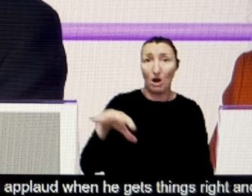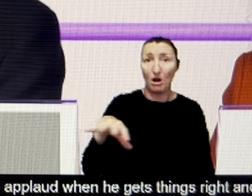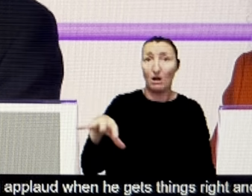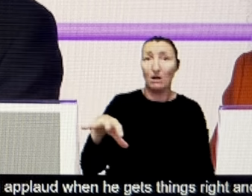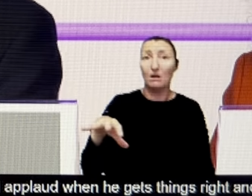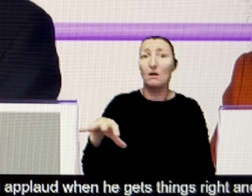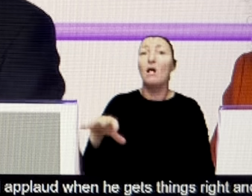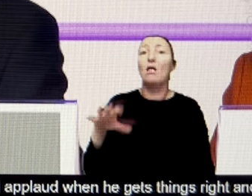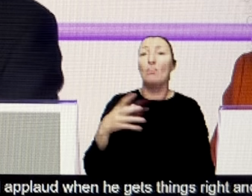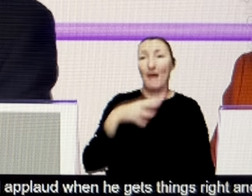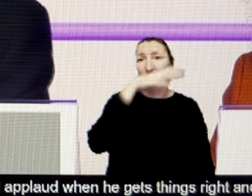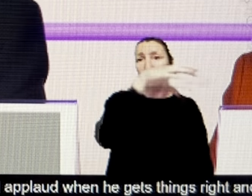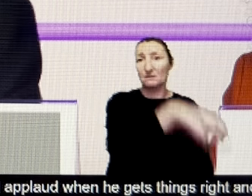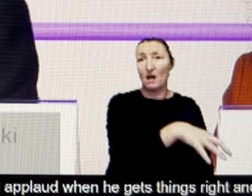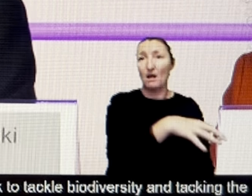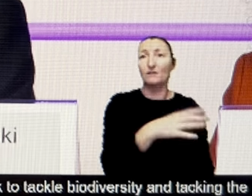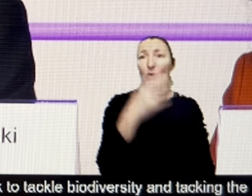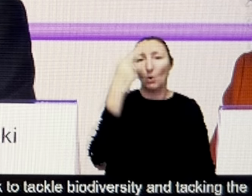Nature Reserve.